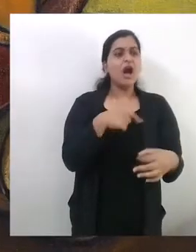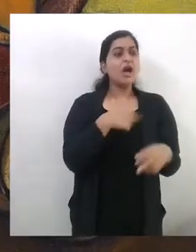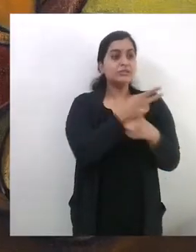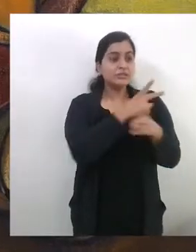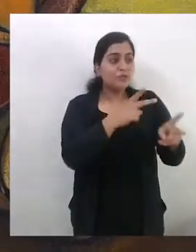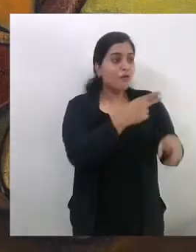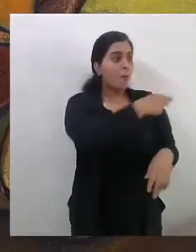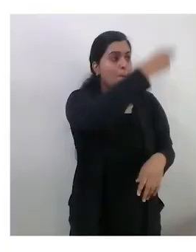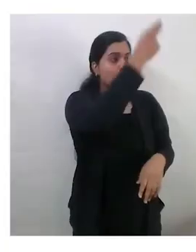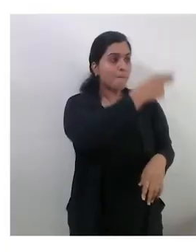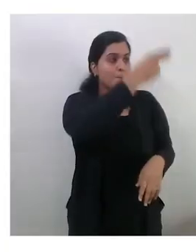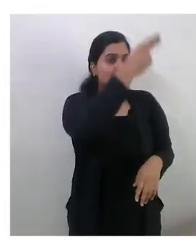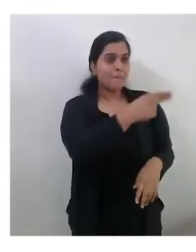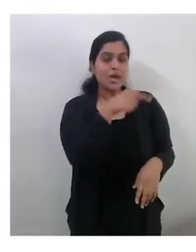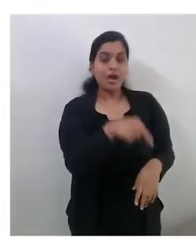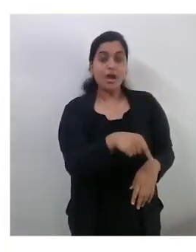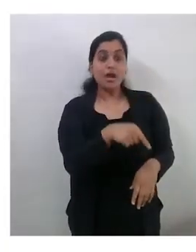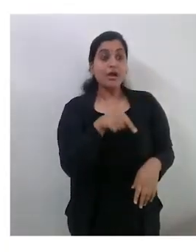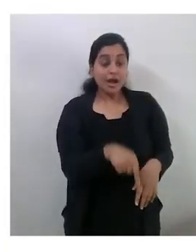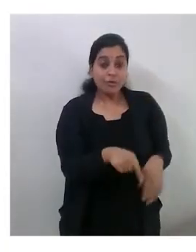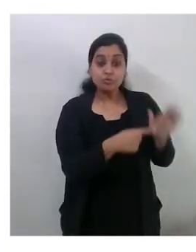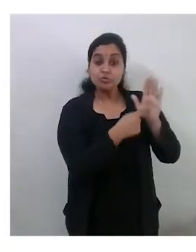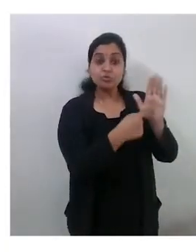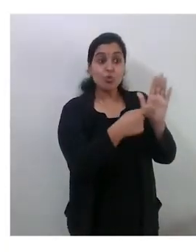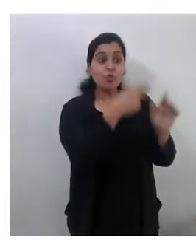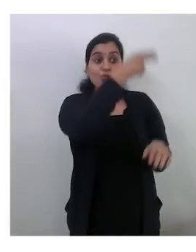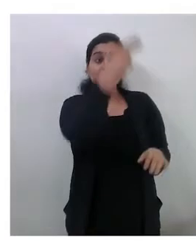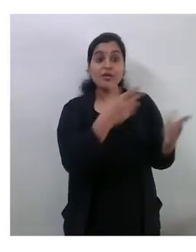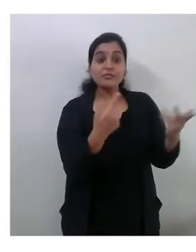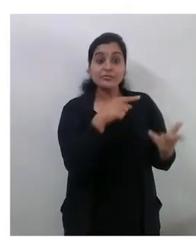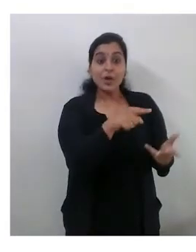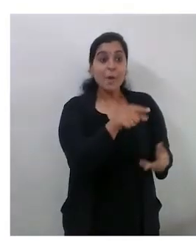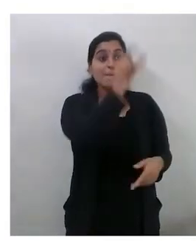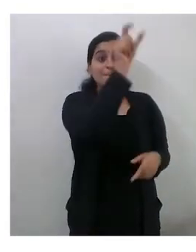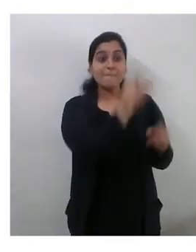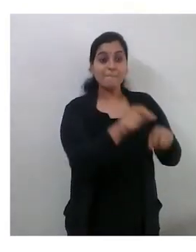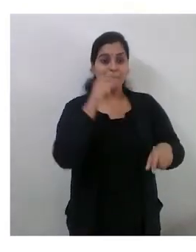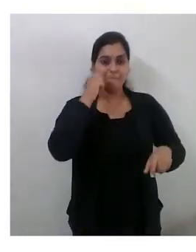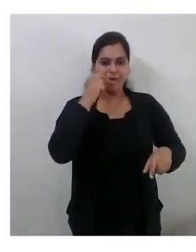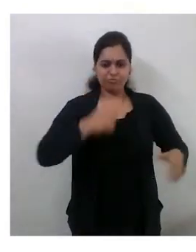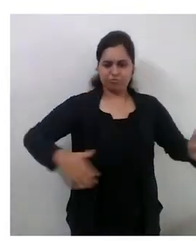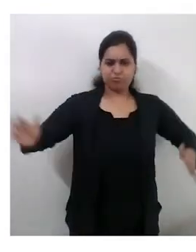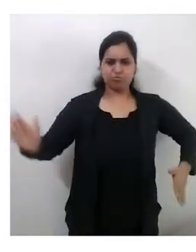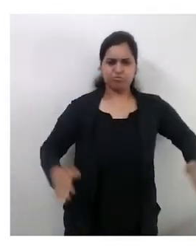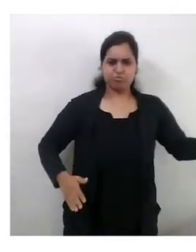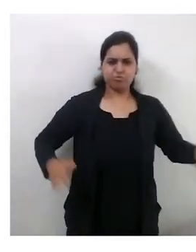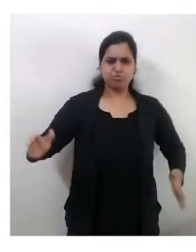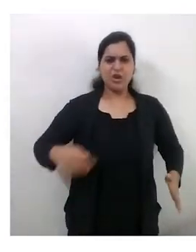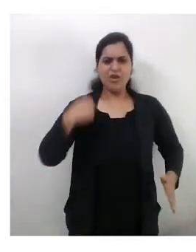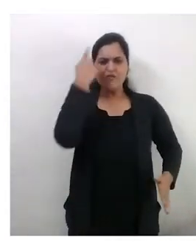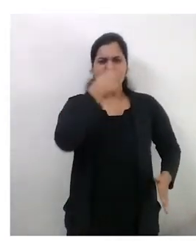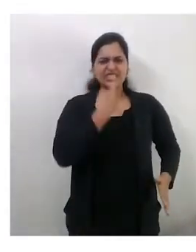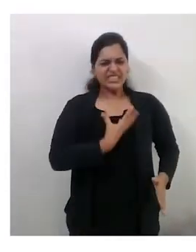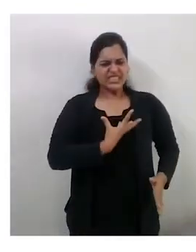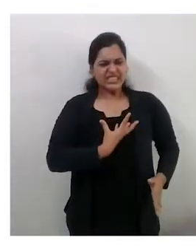trust bull. In this painting, we see the lone figure of a drummer beating on the drum in what appears to be a frenzy of